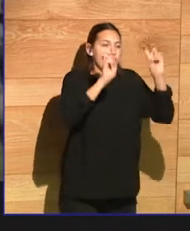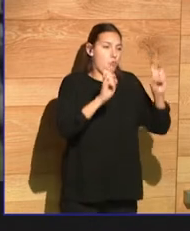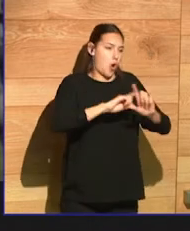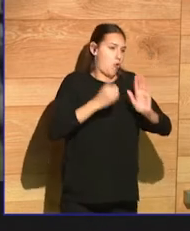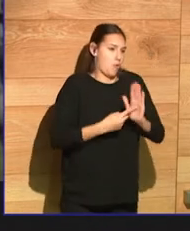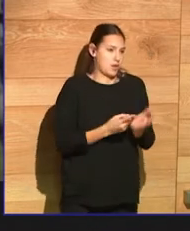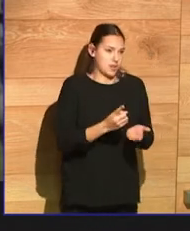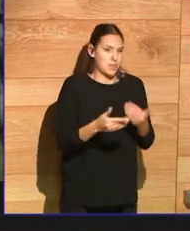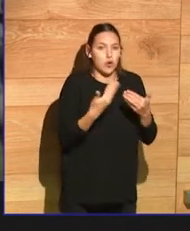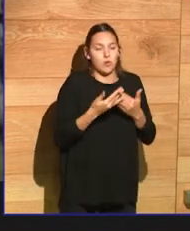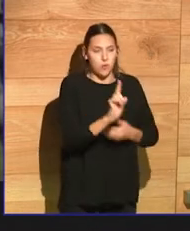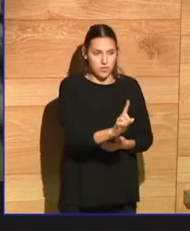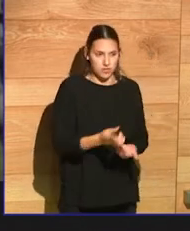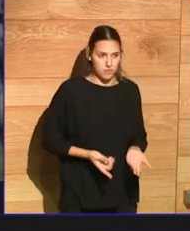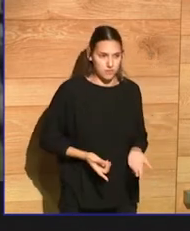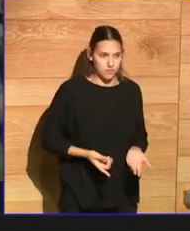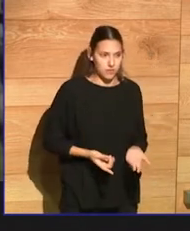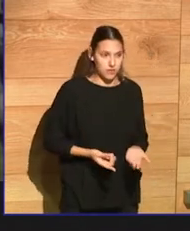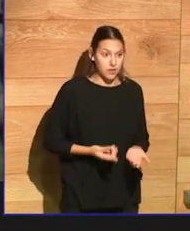People are just really tired of being